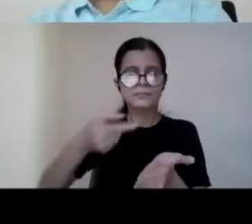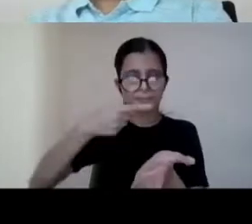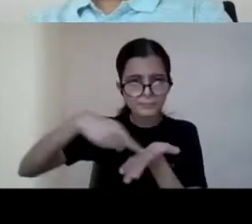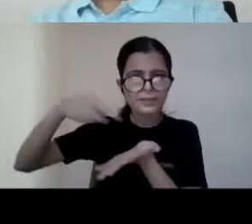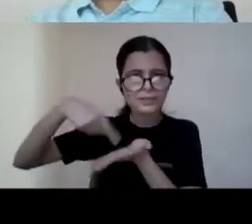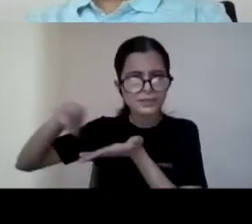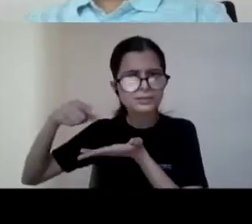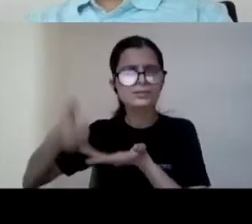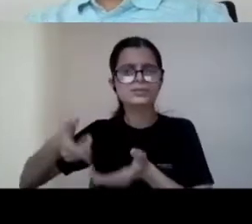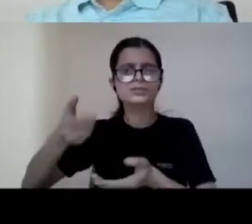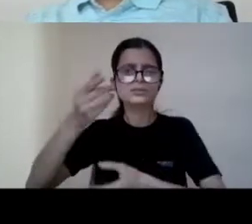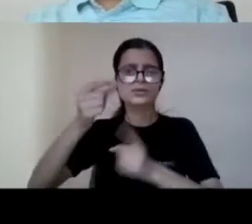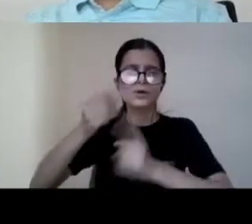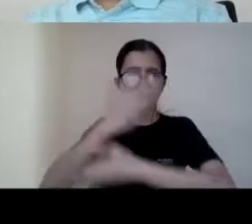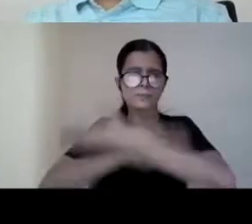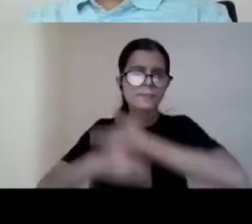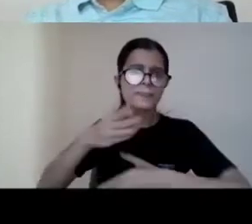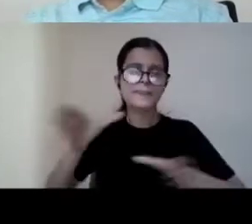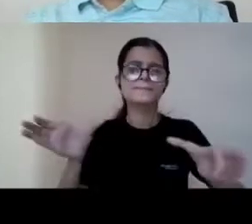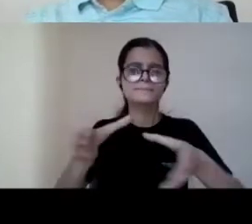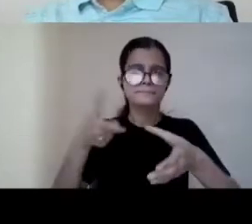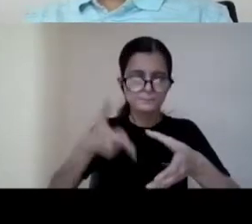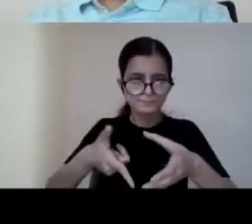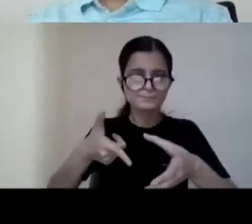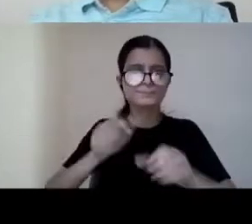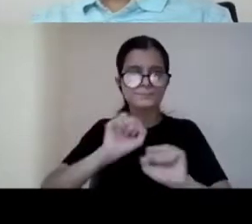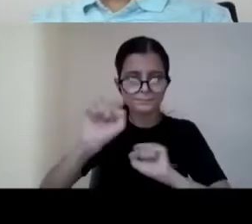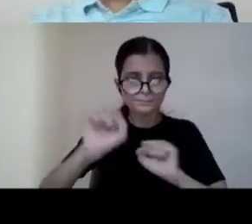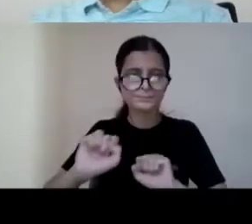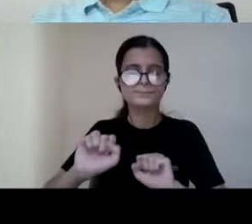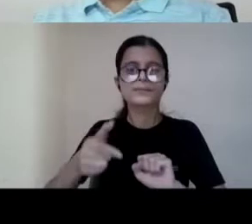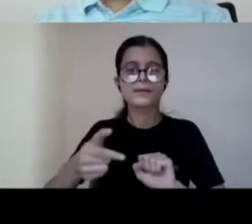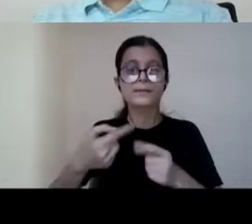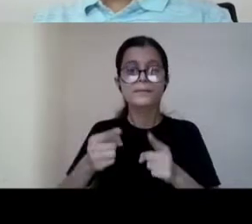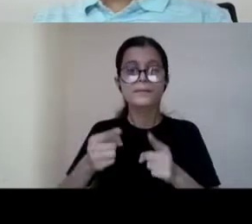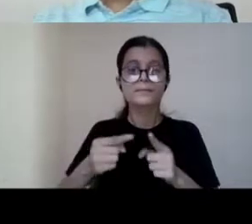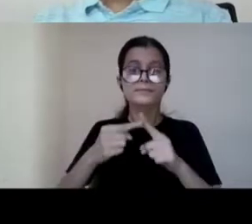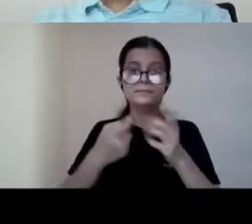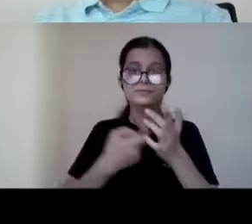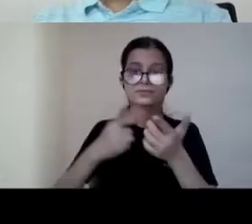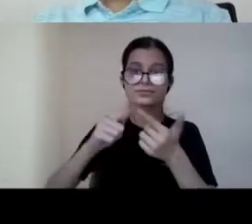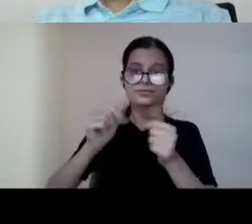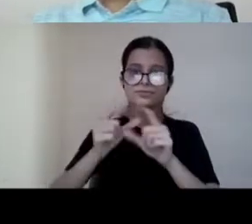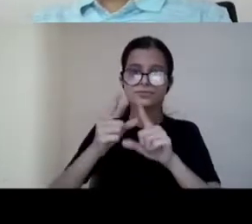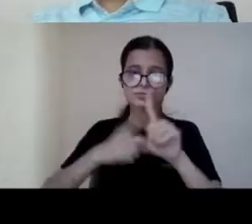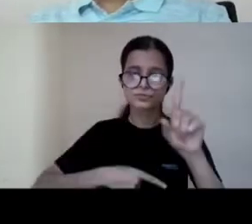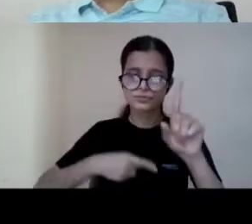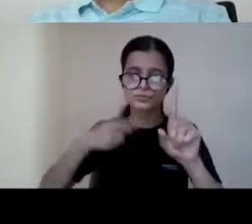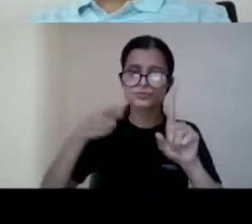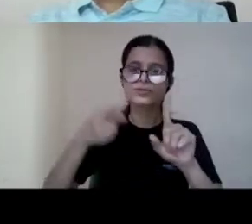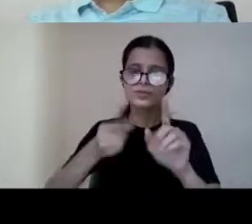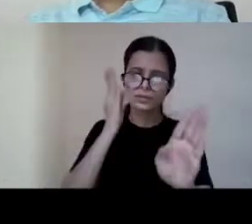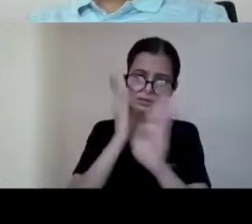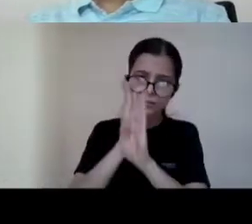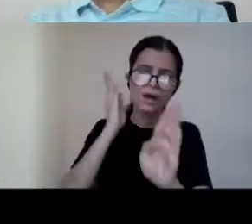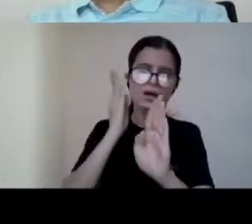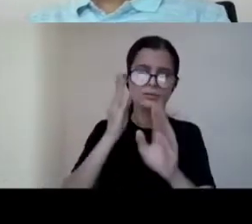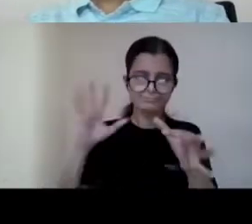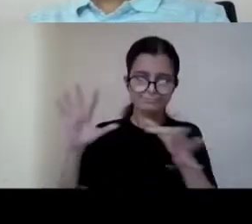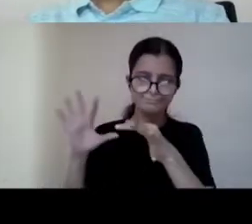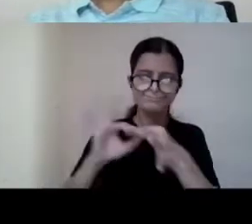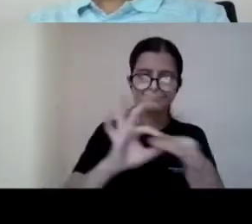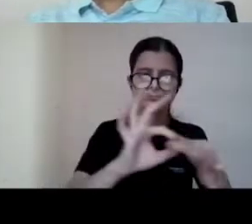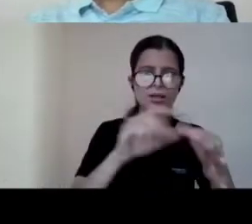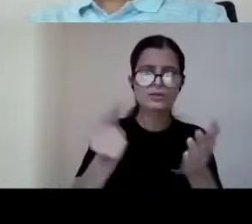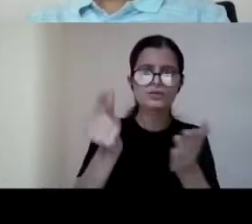disabilities for example uh but then this marrakesh treaty is again a treaty which is directly connected to